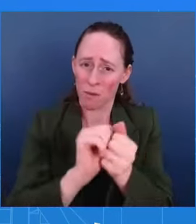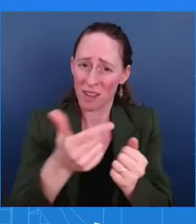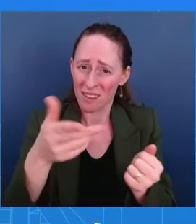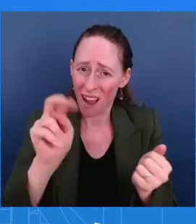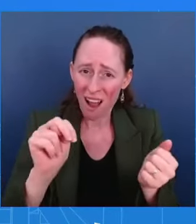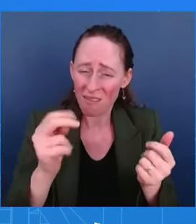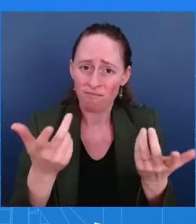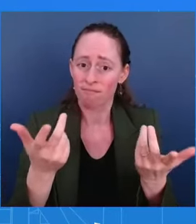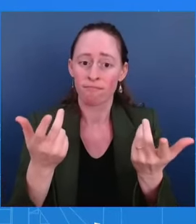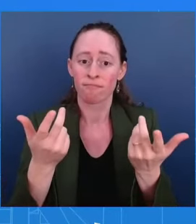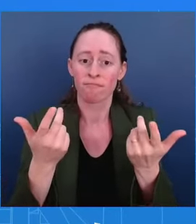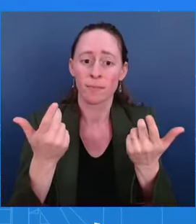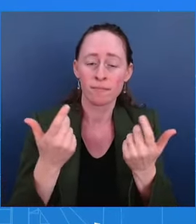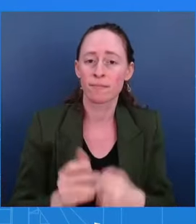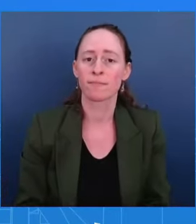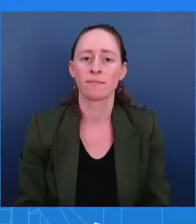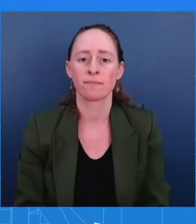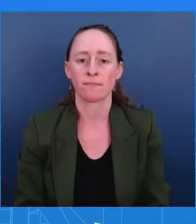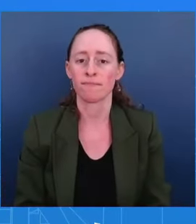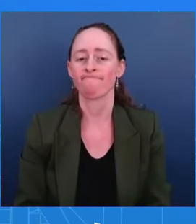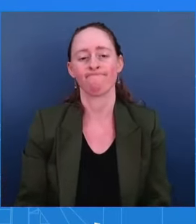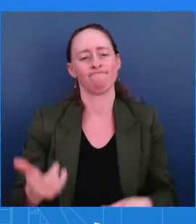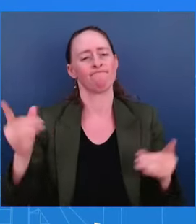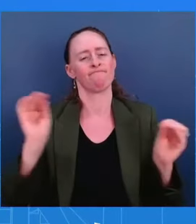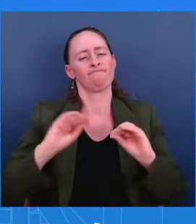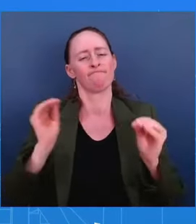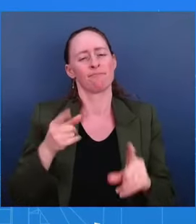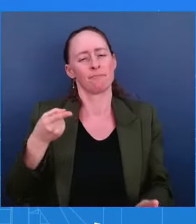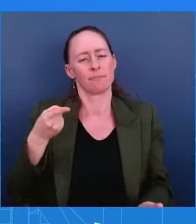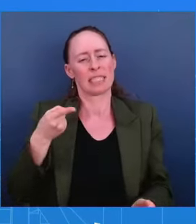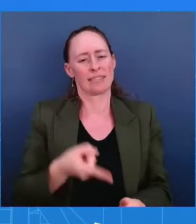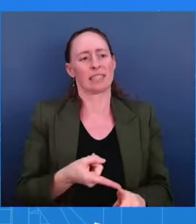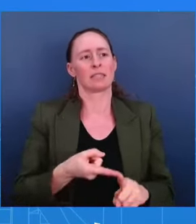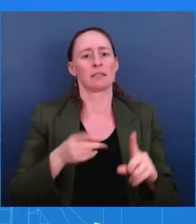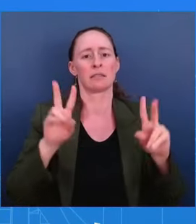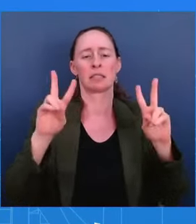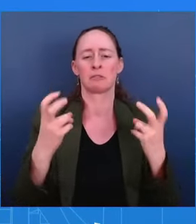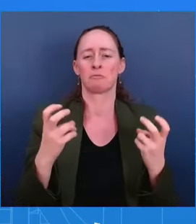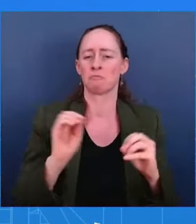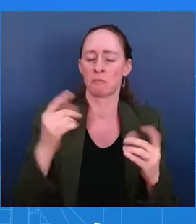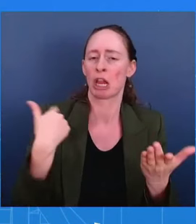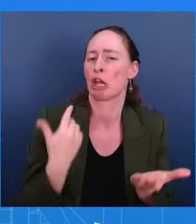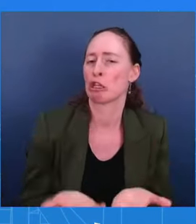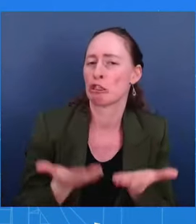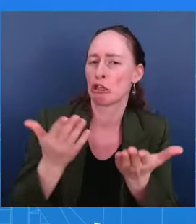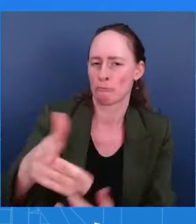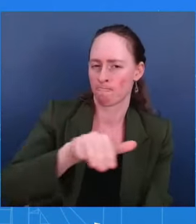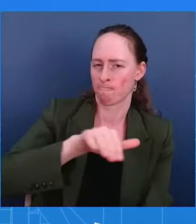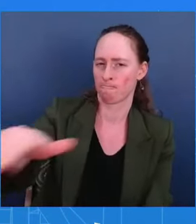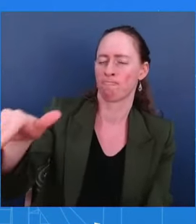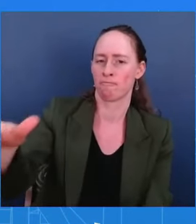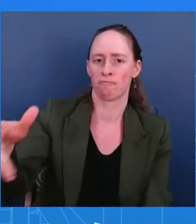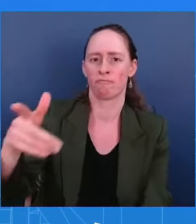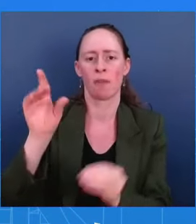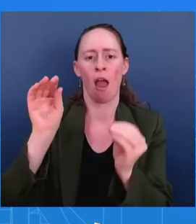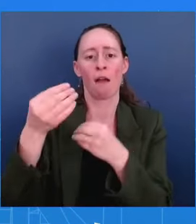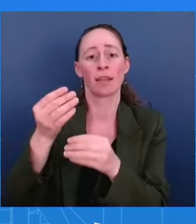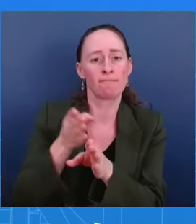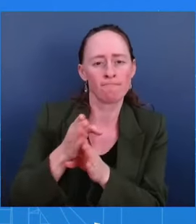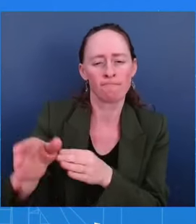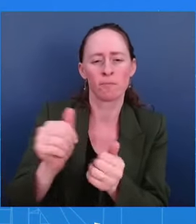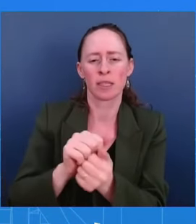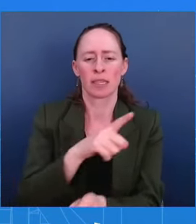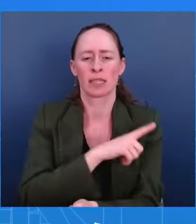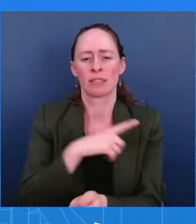I say this all the time. We have the Office of Ledge Affairs. They talk to congressional members pretty regularly on an array of issues.